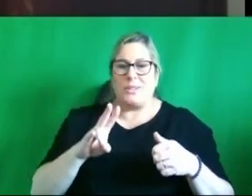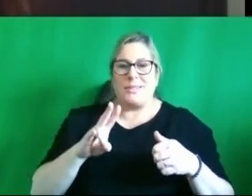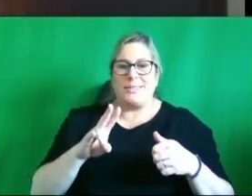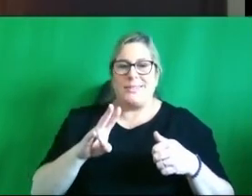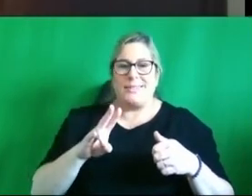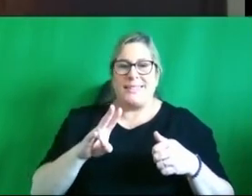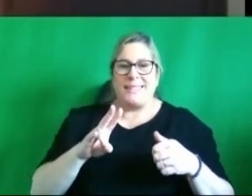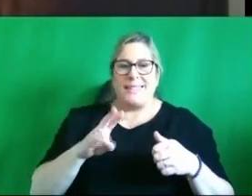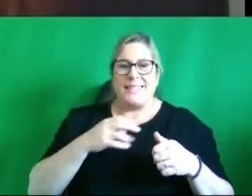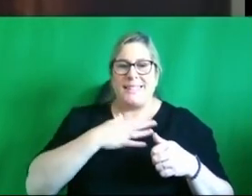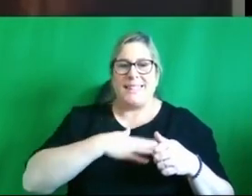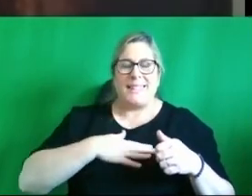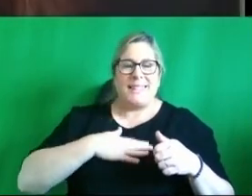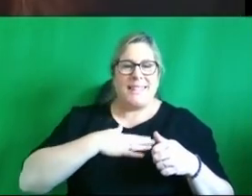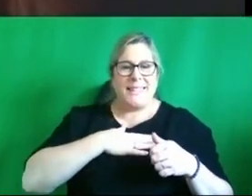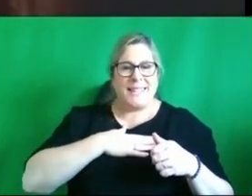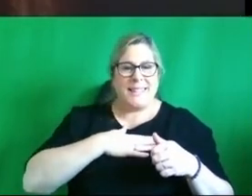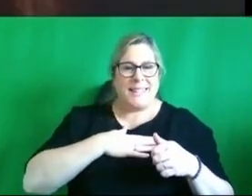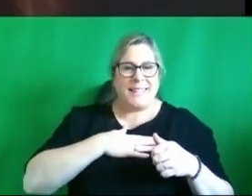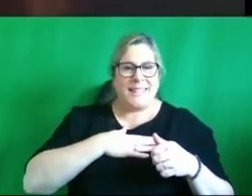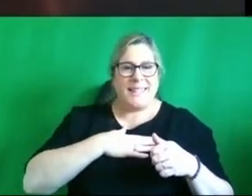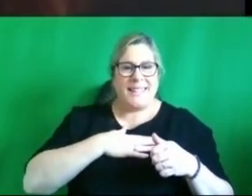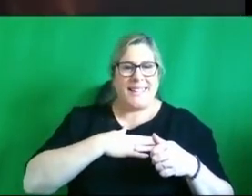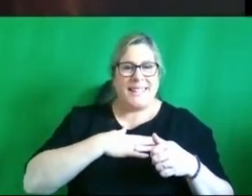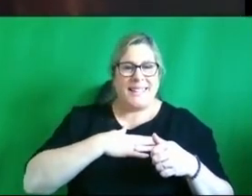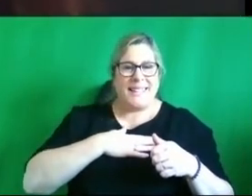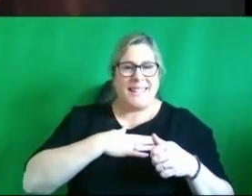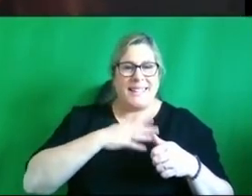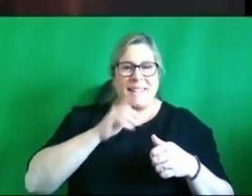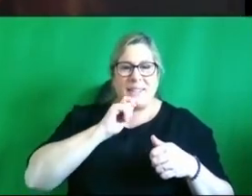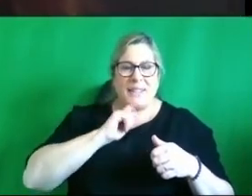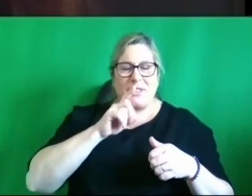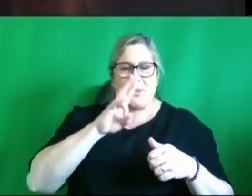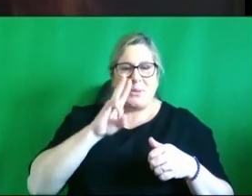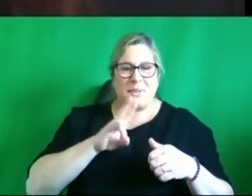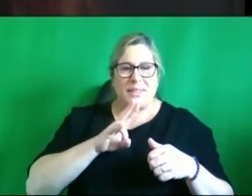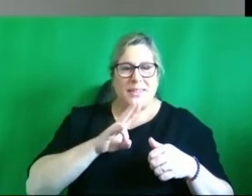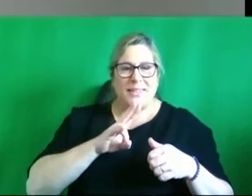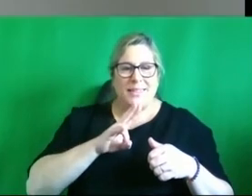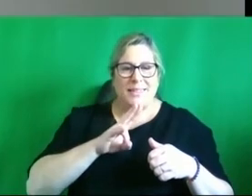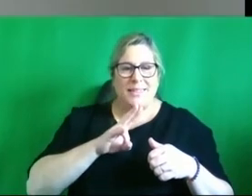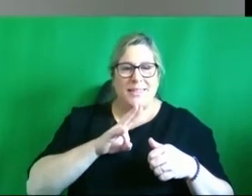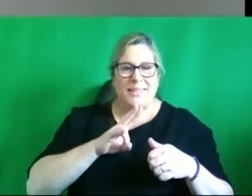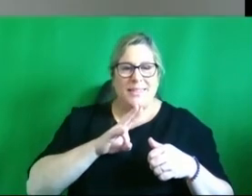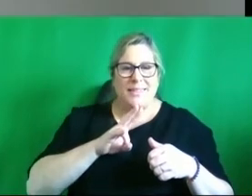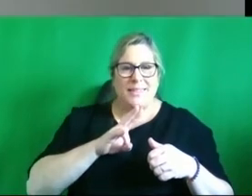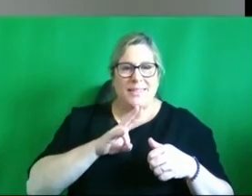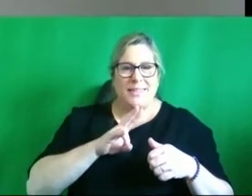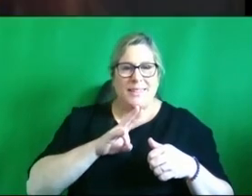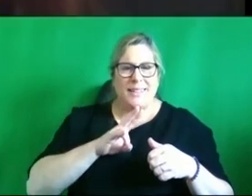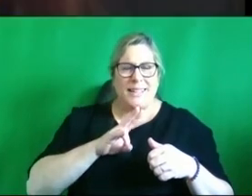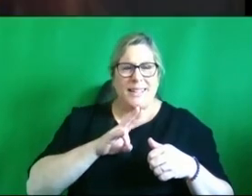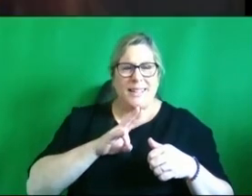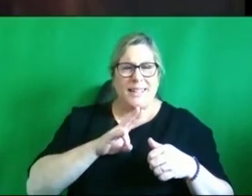okay okay if you can actually give us your question please for the panel thanks a lot for the